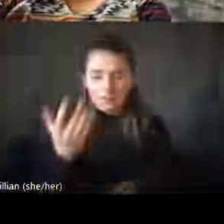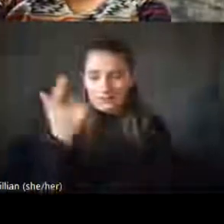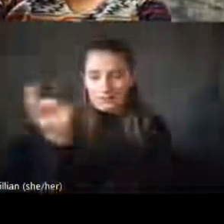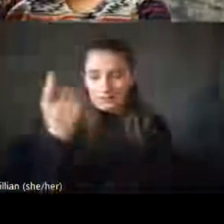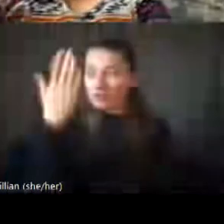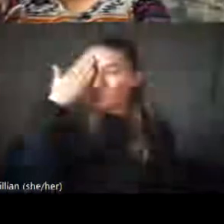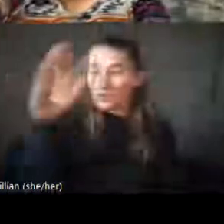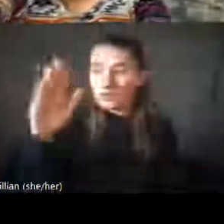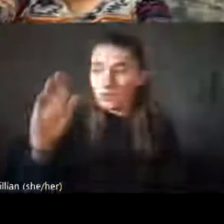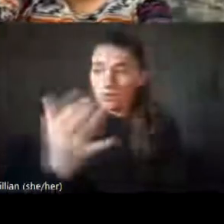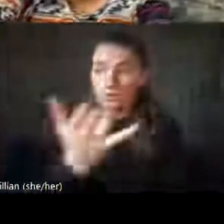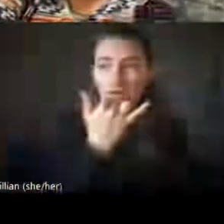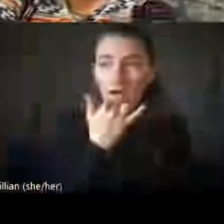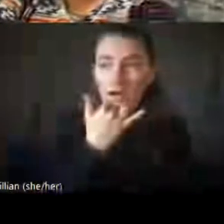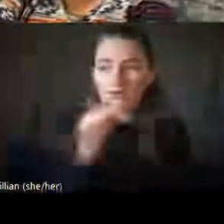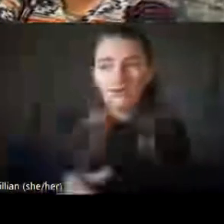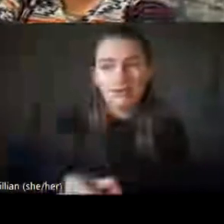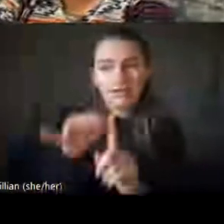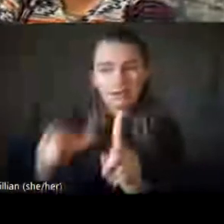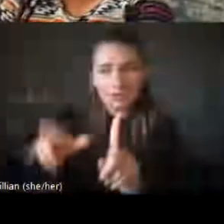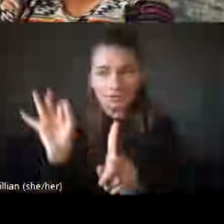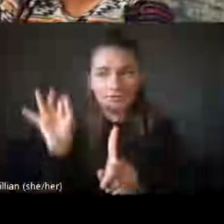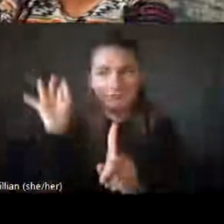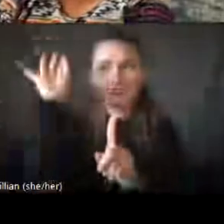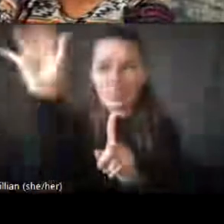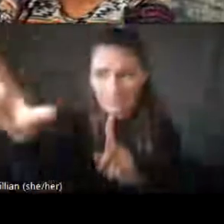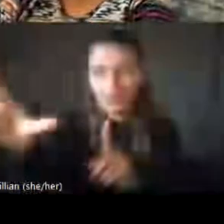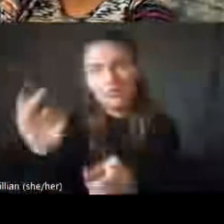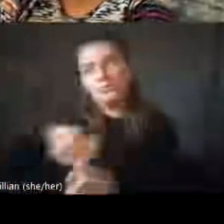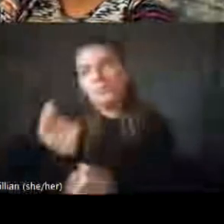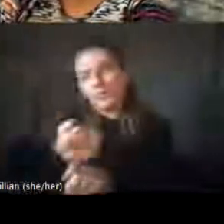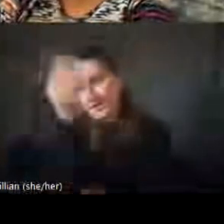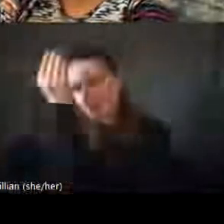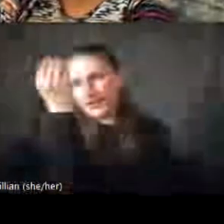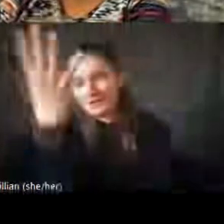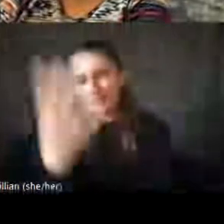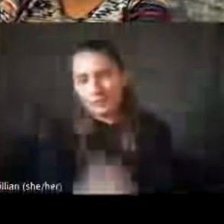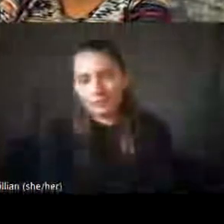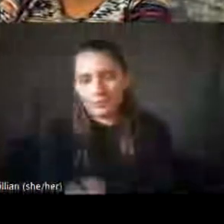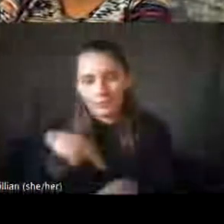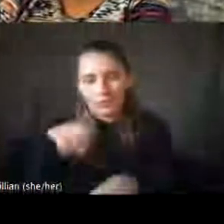unless you let them know in an inappropriate way, of course. So that's it.